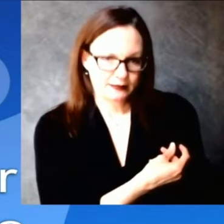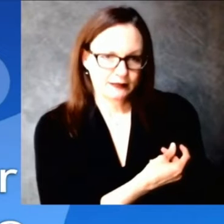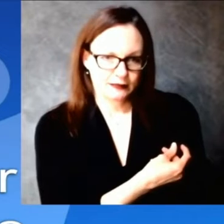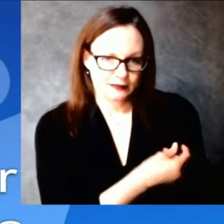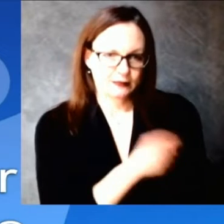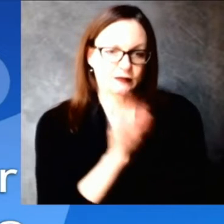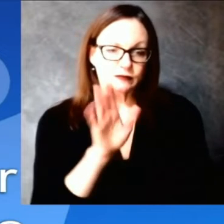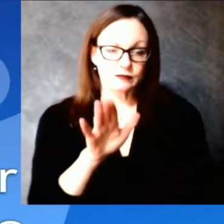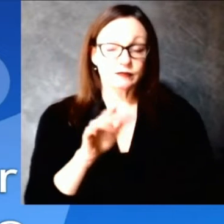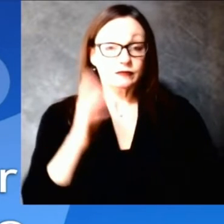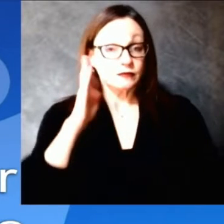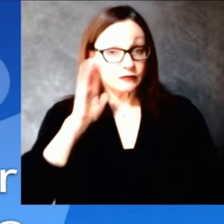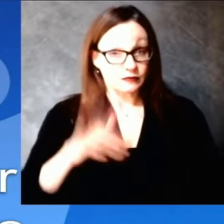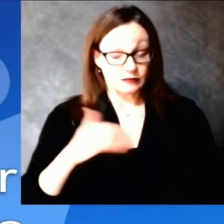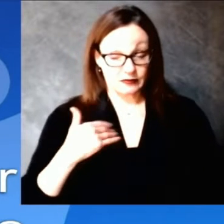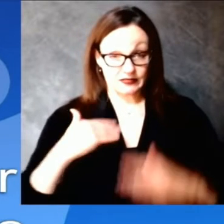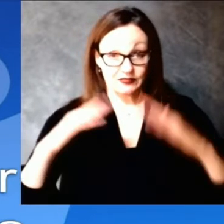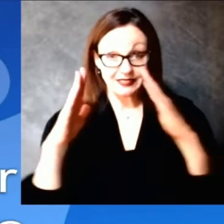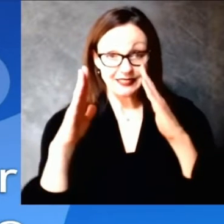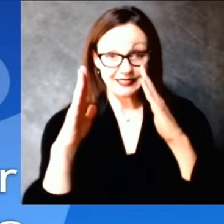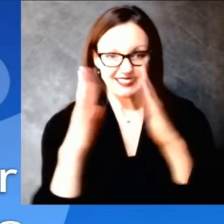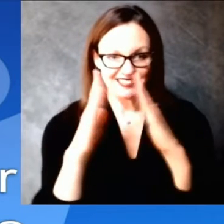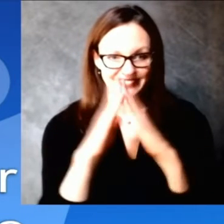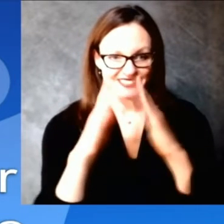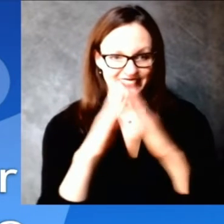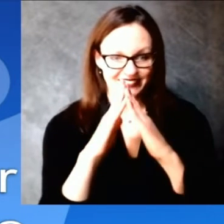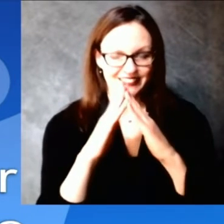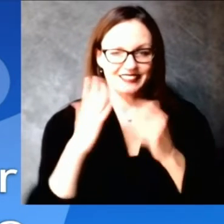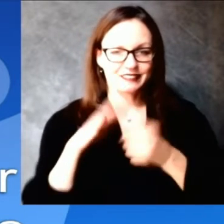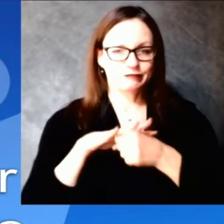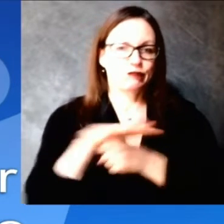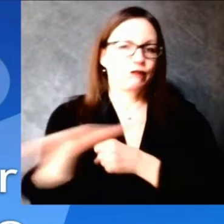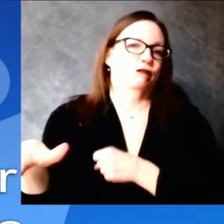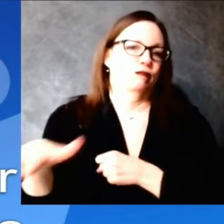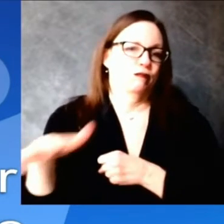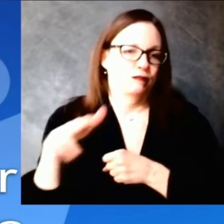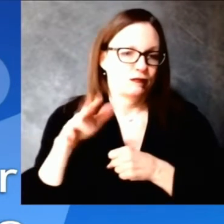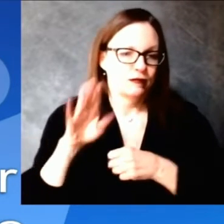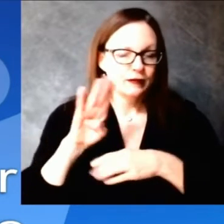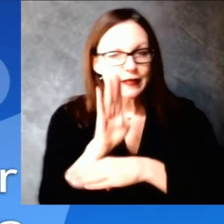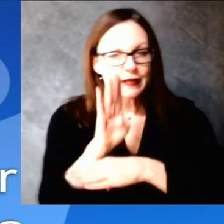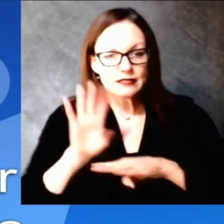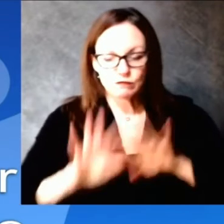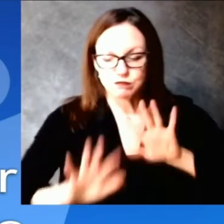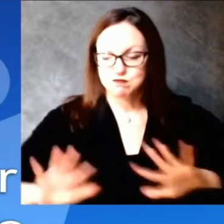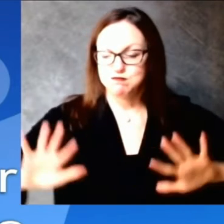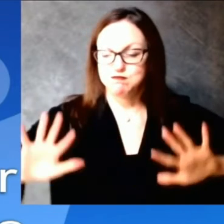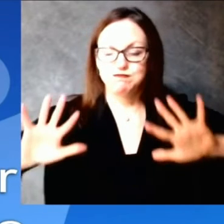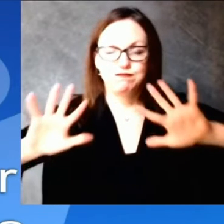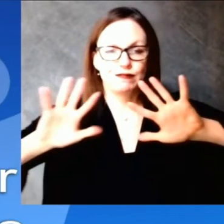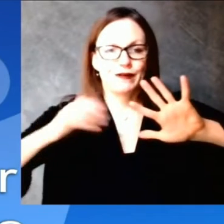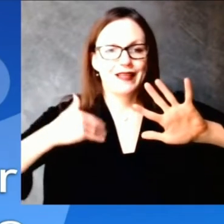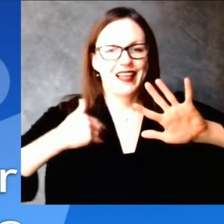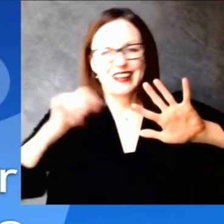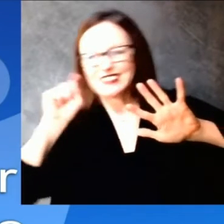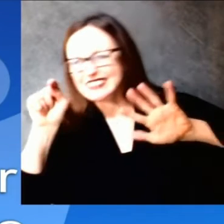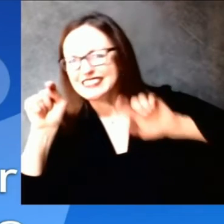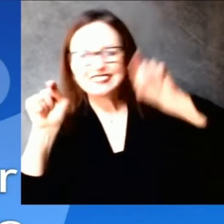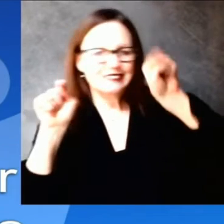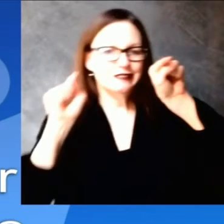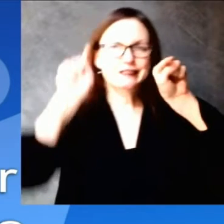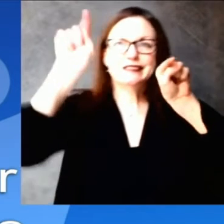received any vaccine at all in Portage County. And looking at the map, Portage County hasn't